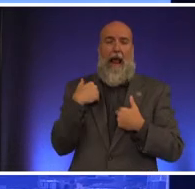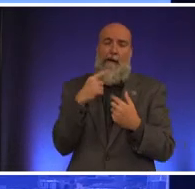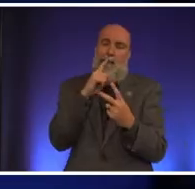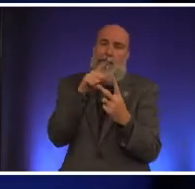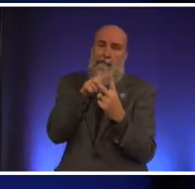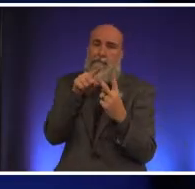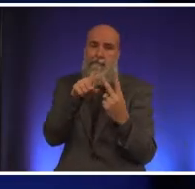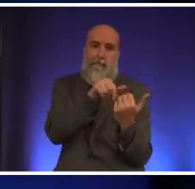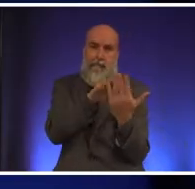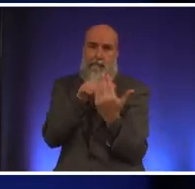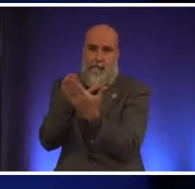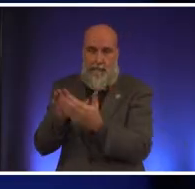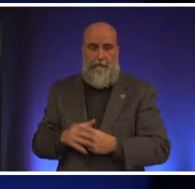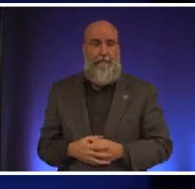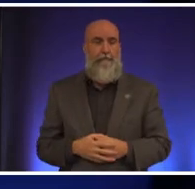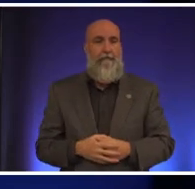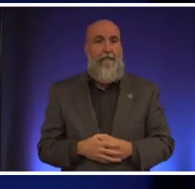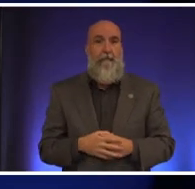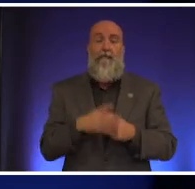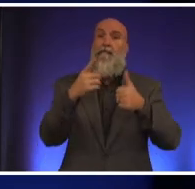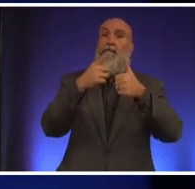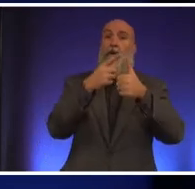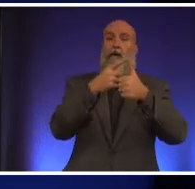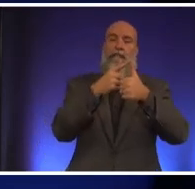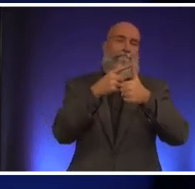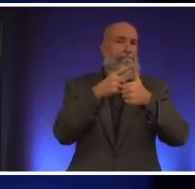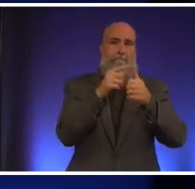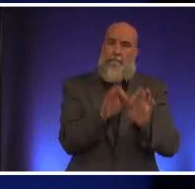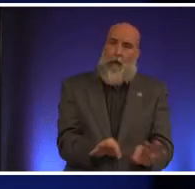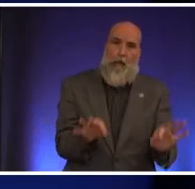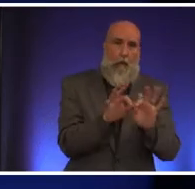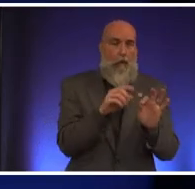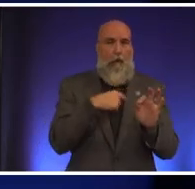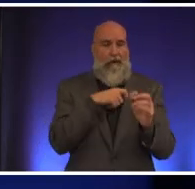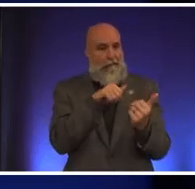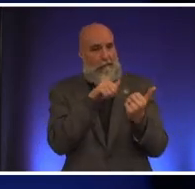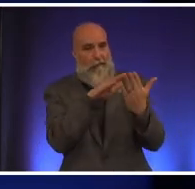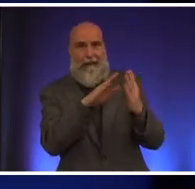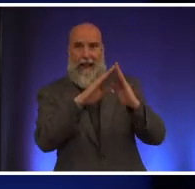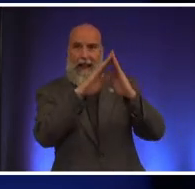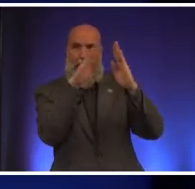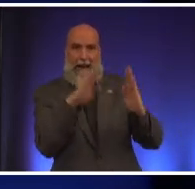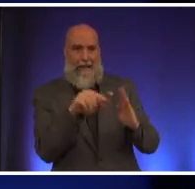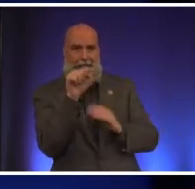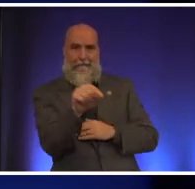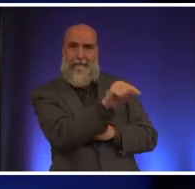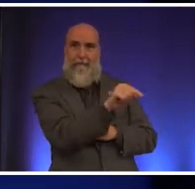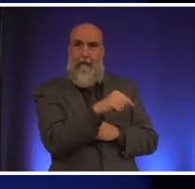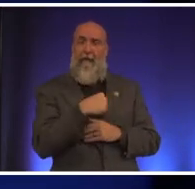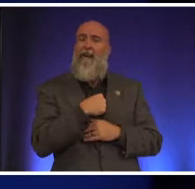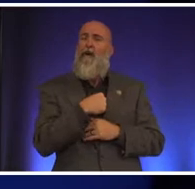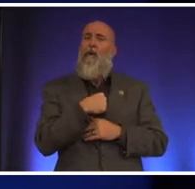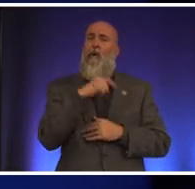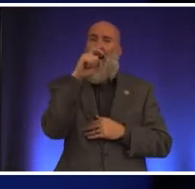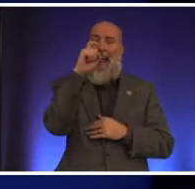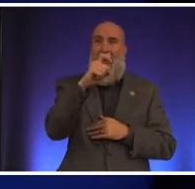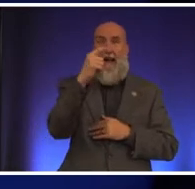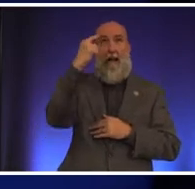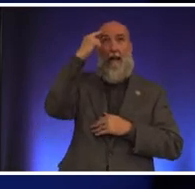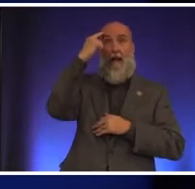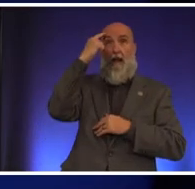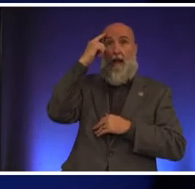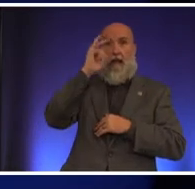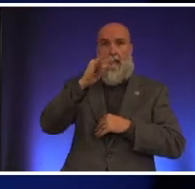different ways obviously first and foremost we have to address housing and we have to get past the stalemate